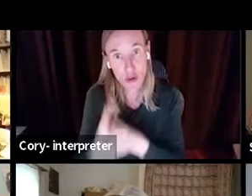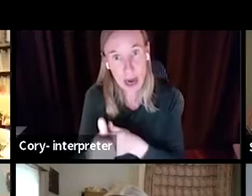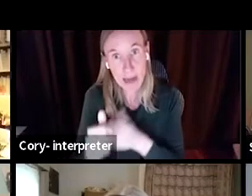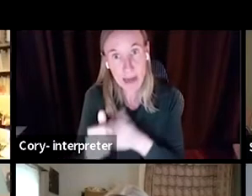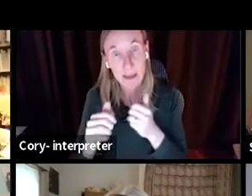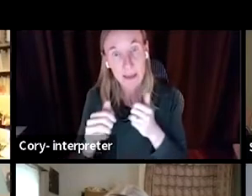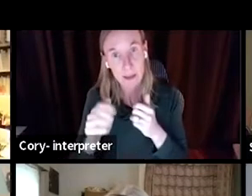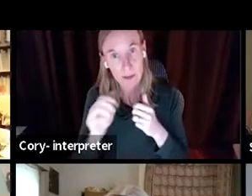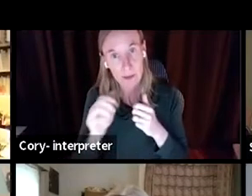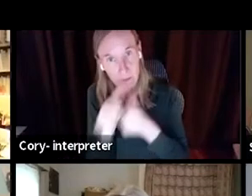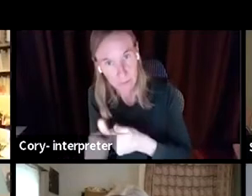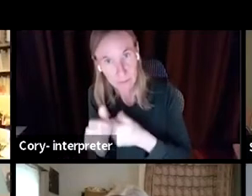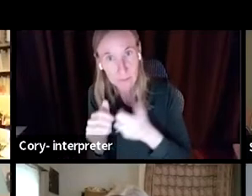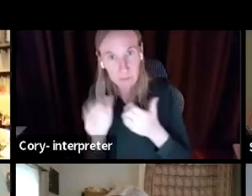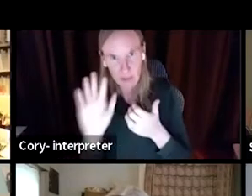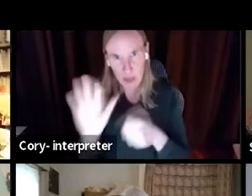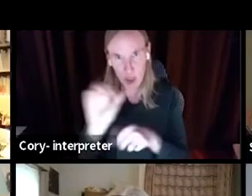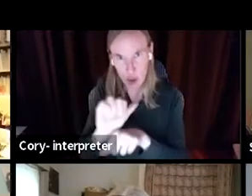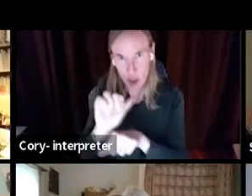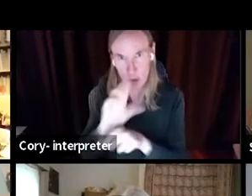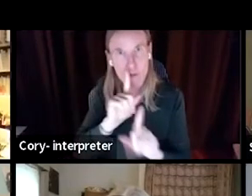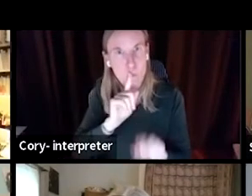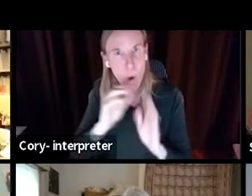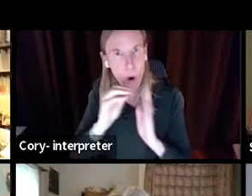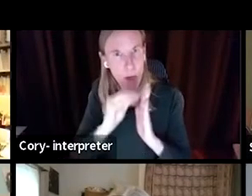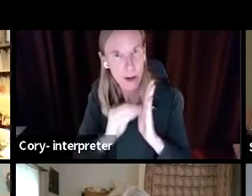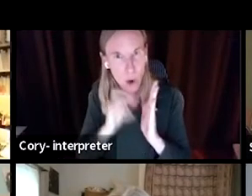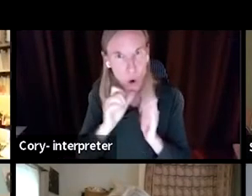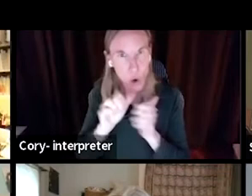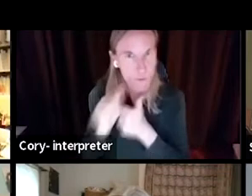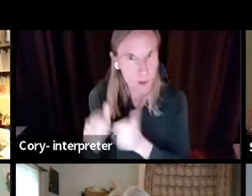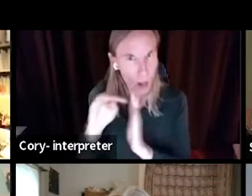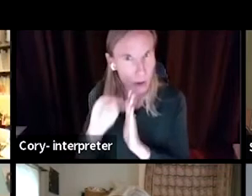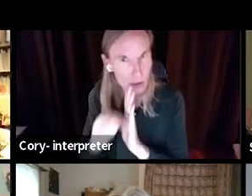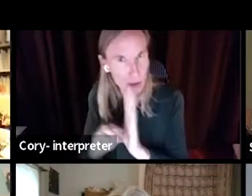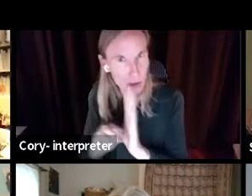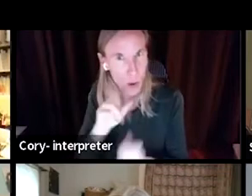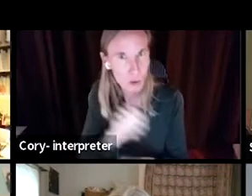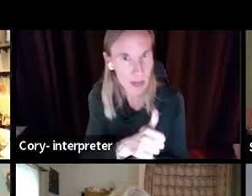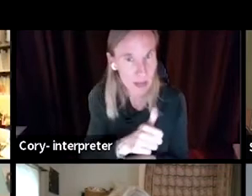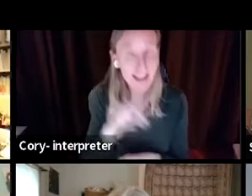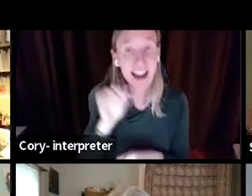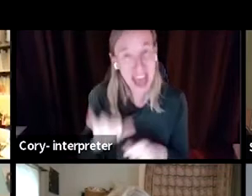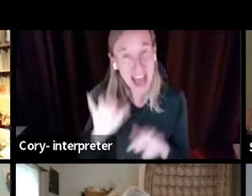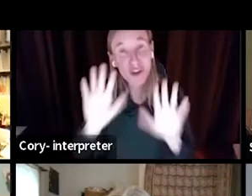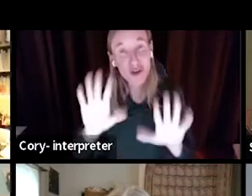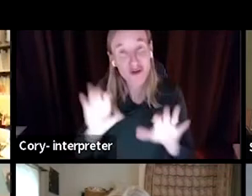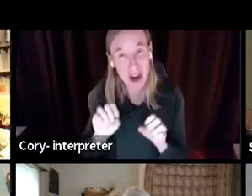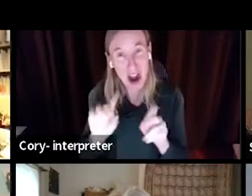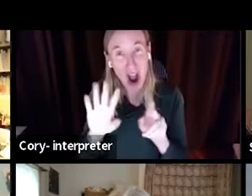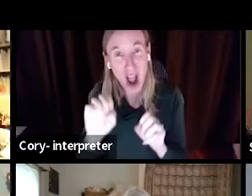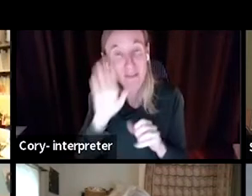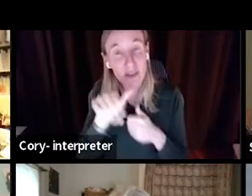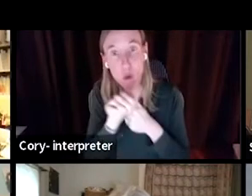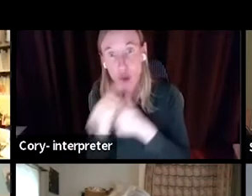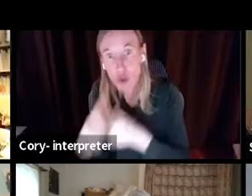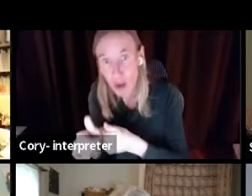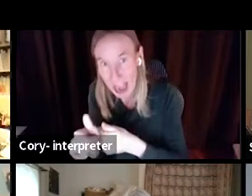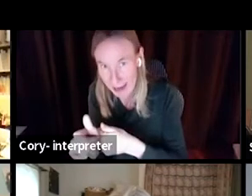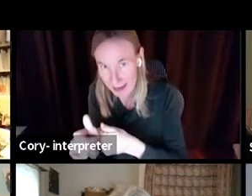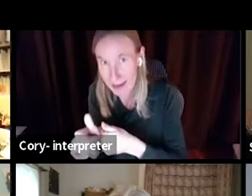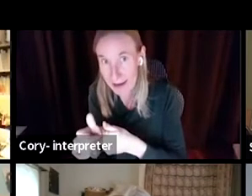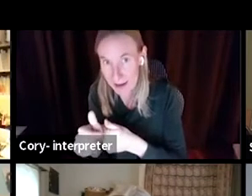And while that's a great office to utilize for tracking and compliance generally,